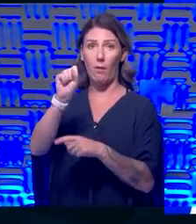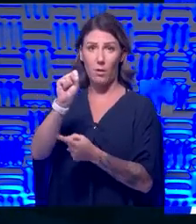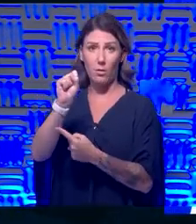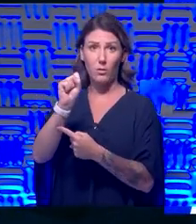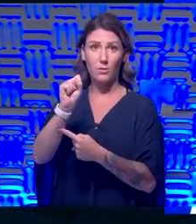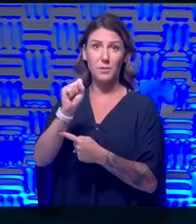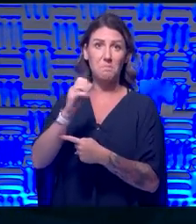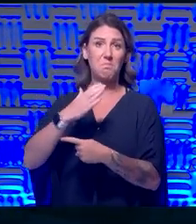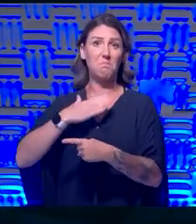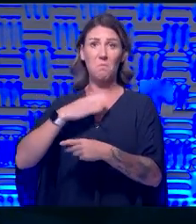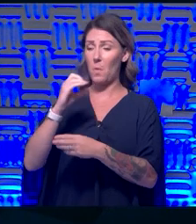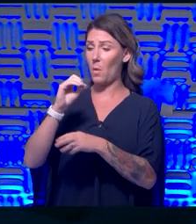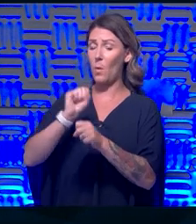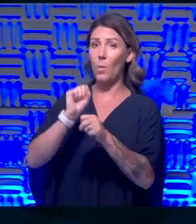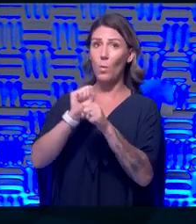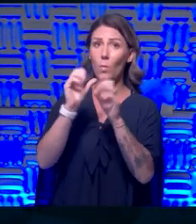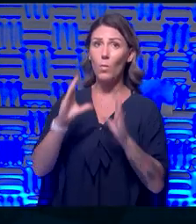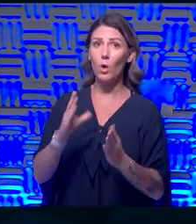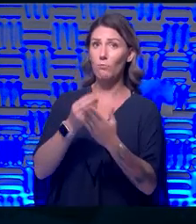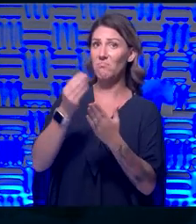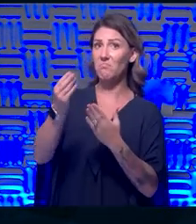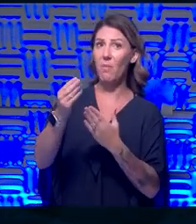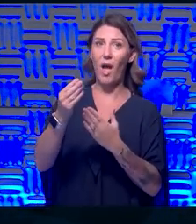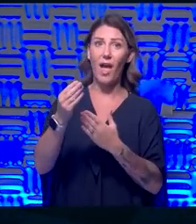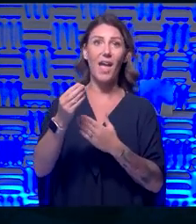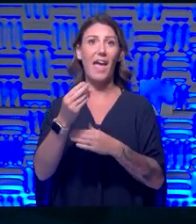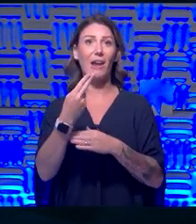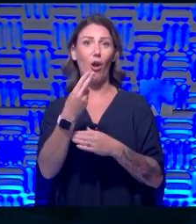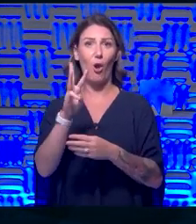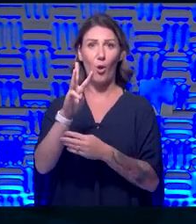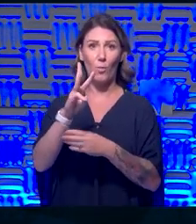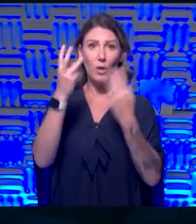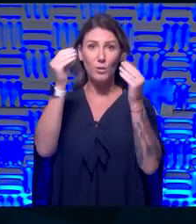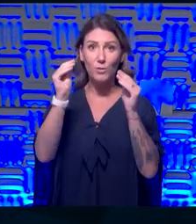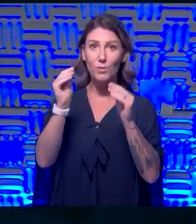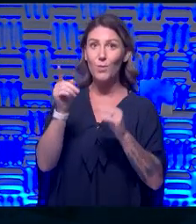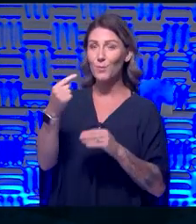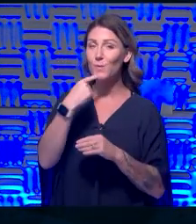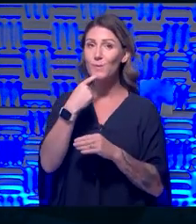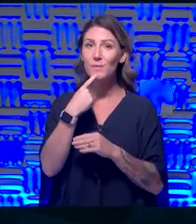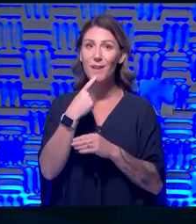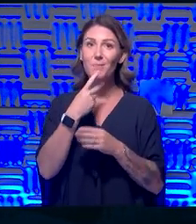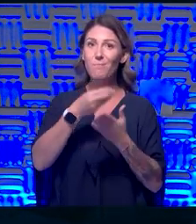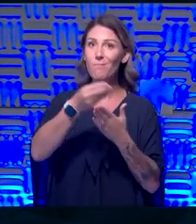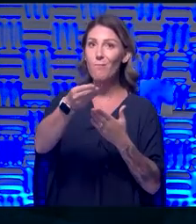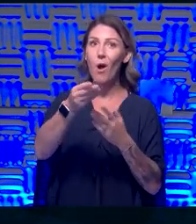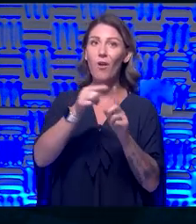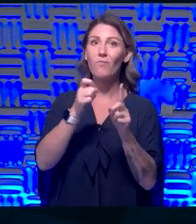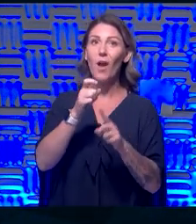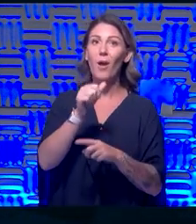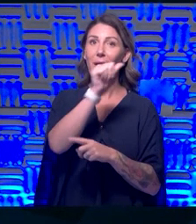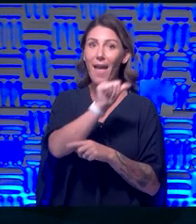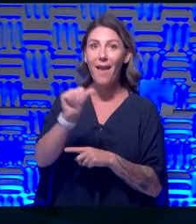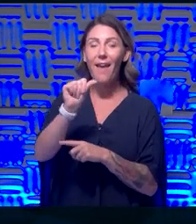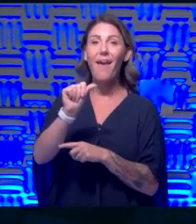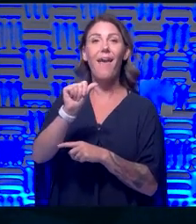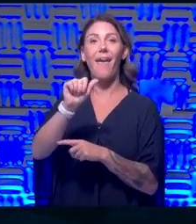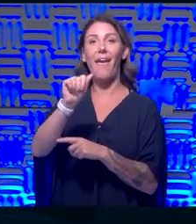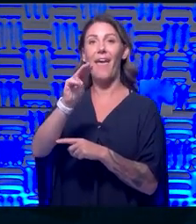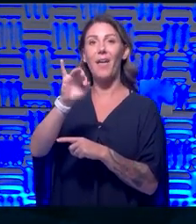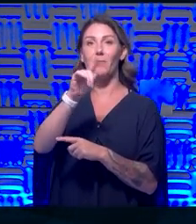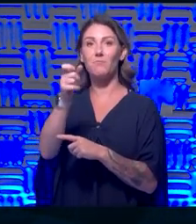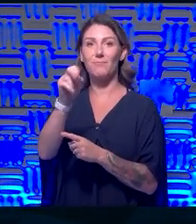bought them at a local hardware store. And I know that you said you have gotten yours from Amazon as well. So, you know, the eye protection,